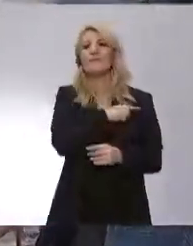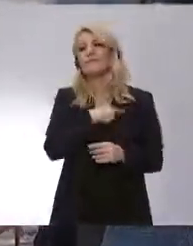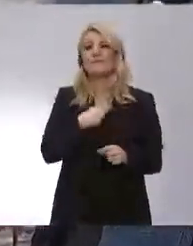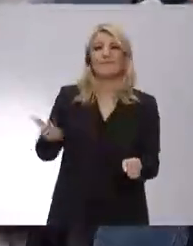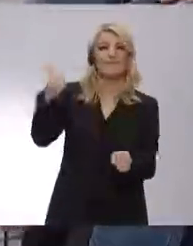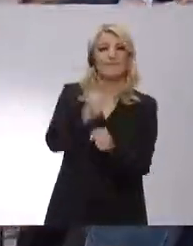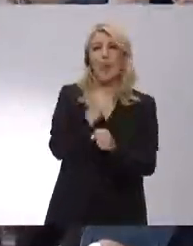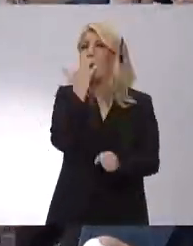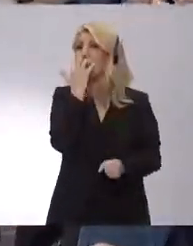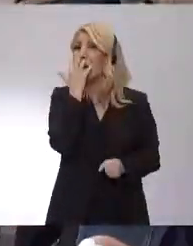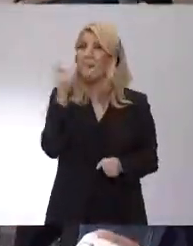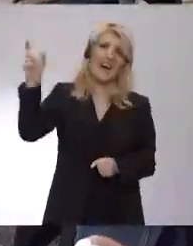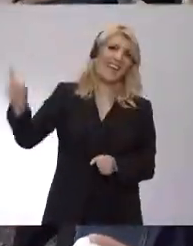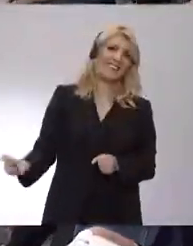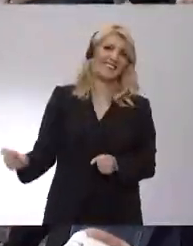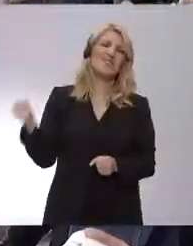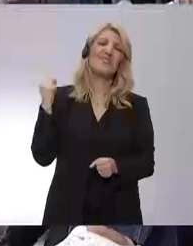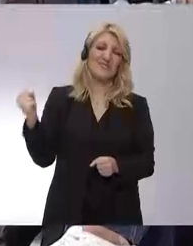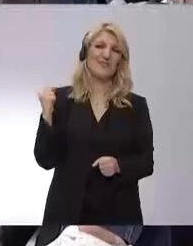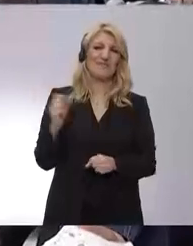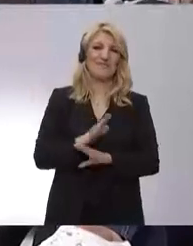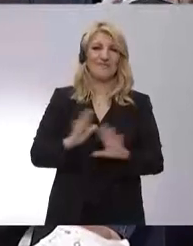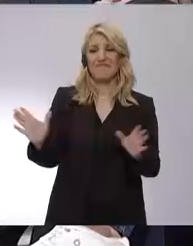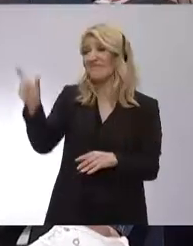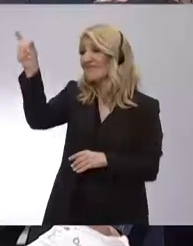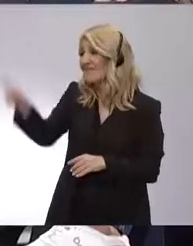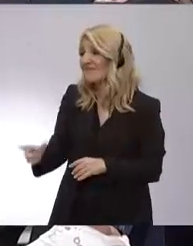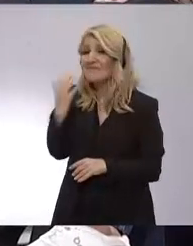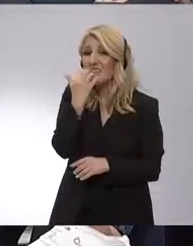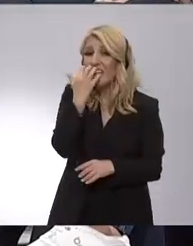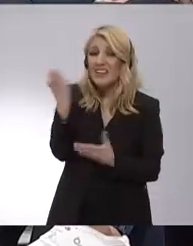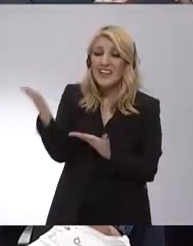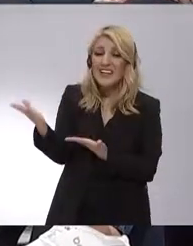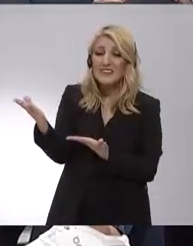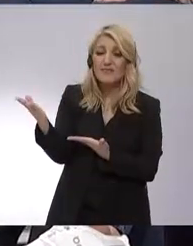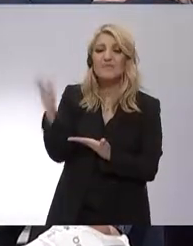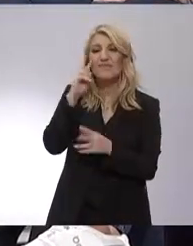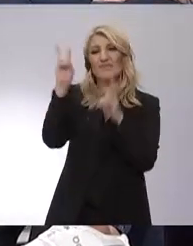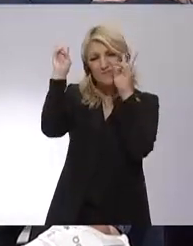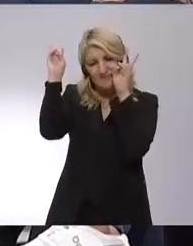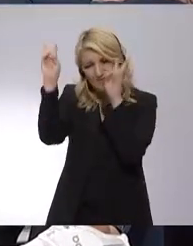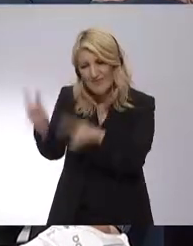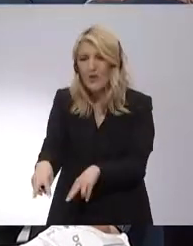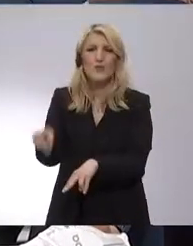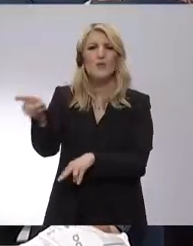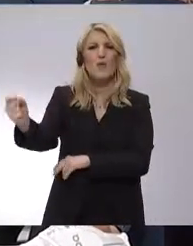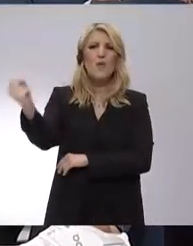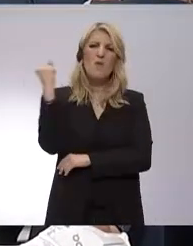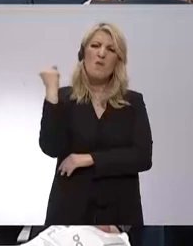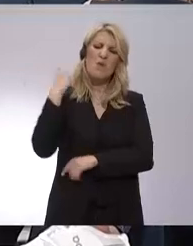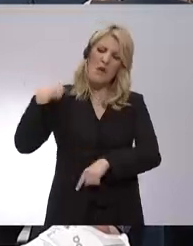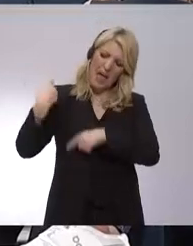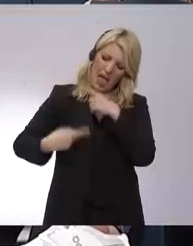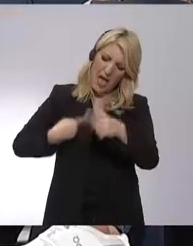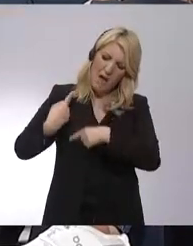Vangelis, we know you as a strong national politician. You have a lot of experience and we know you as a strong European